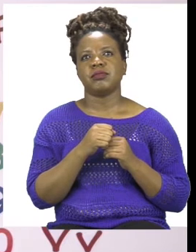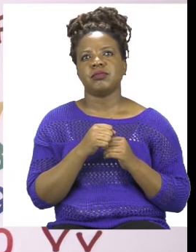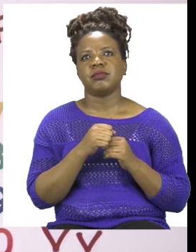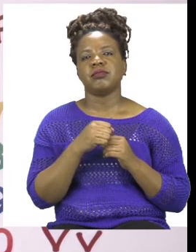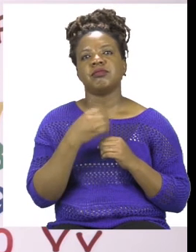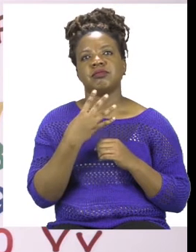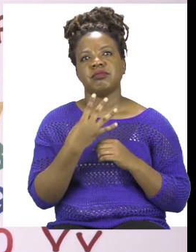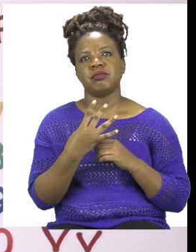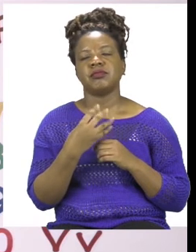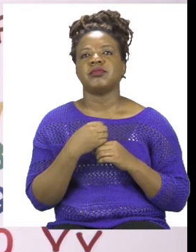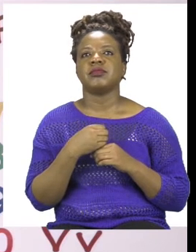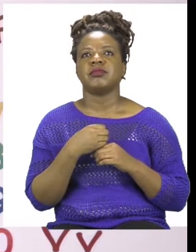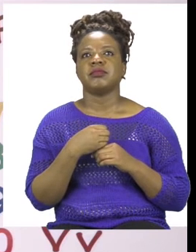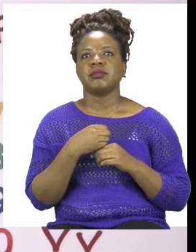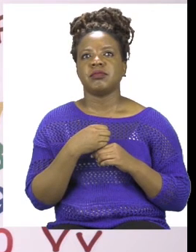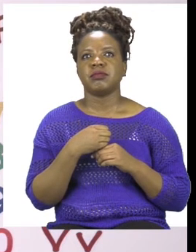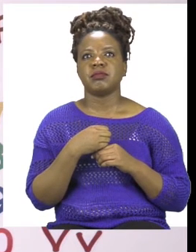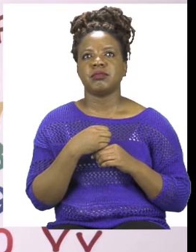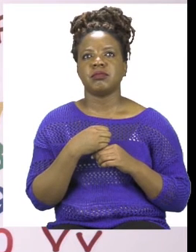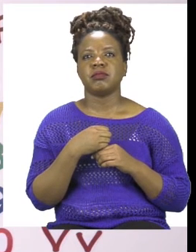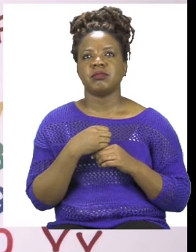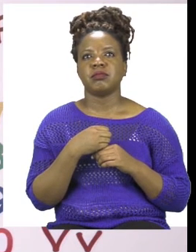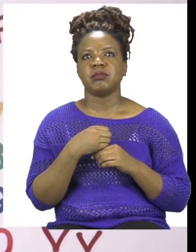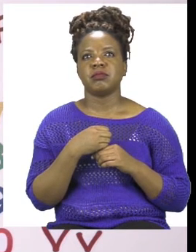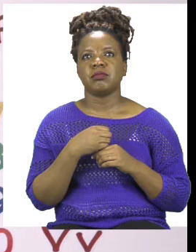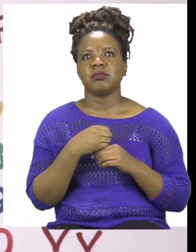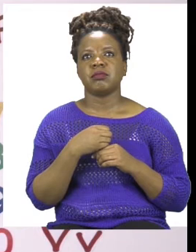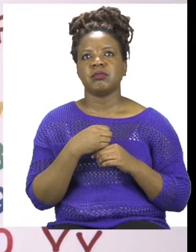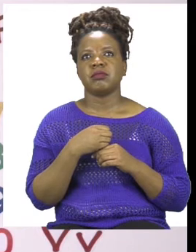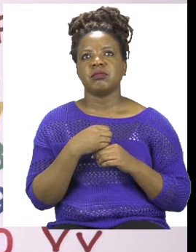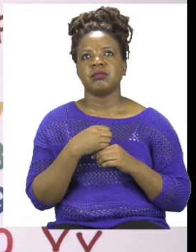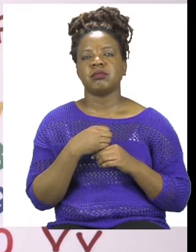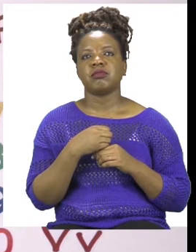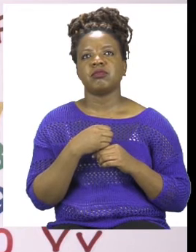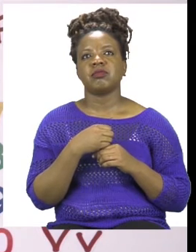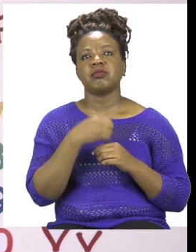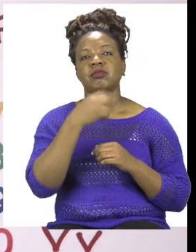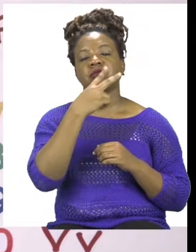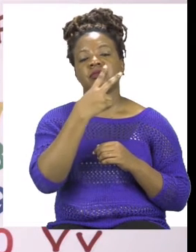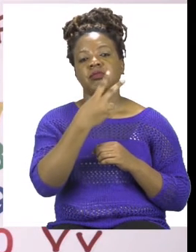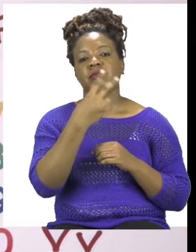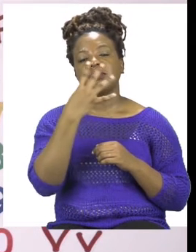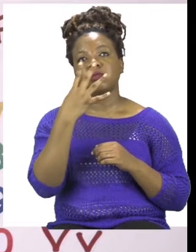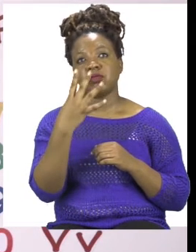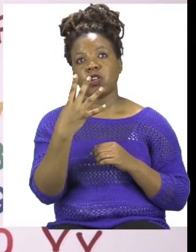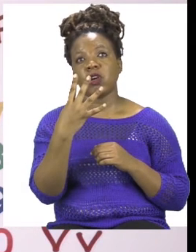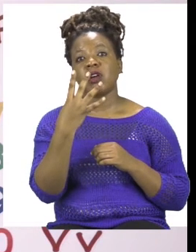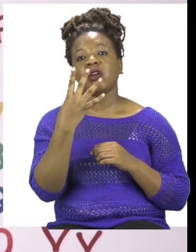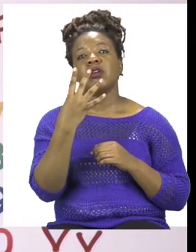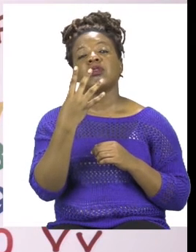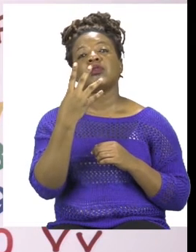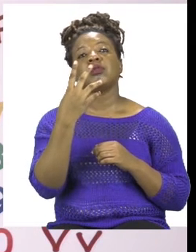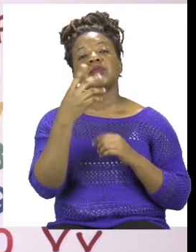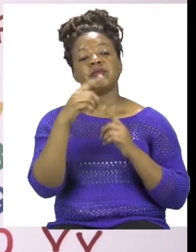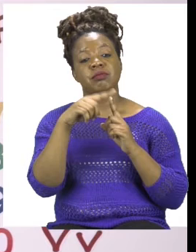4. 4. Now our sum is complete. We know that if we double